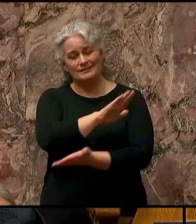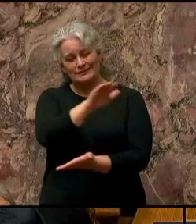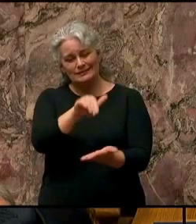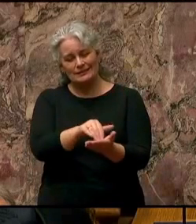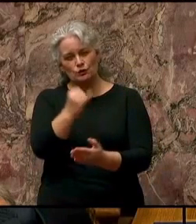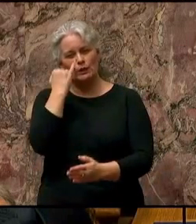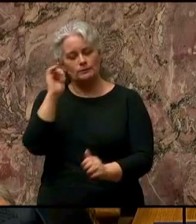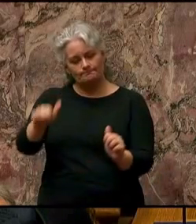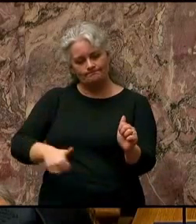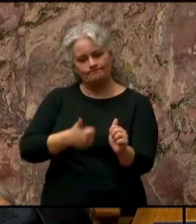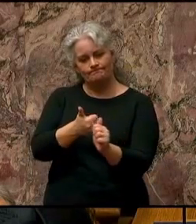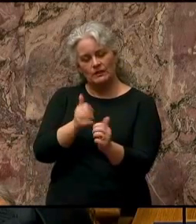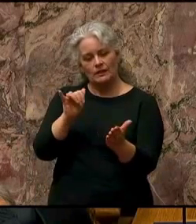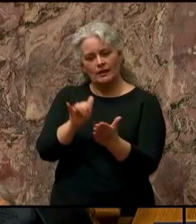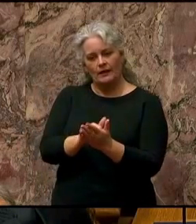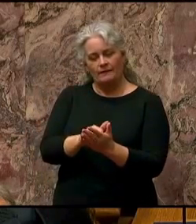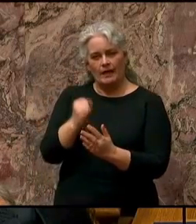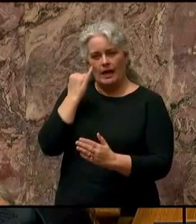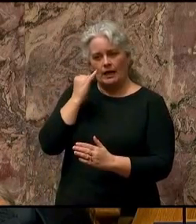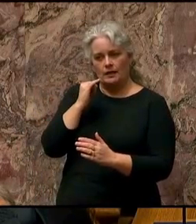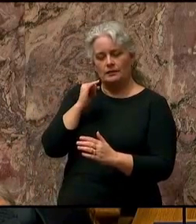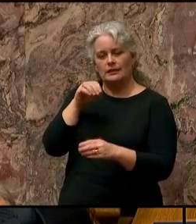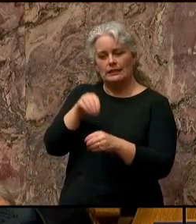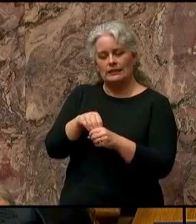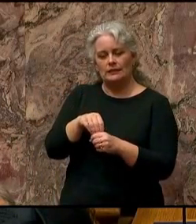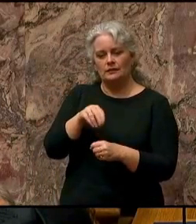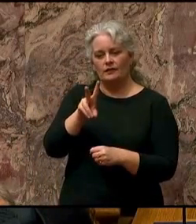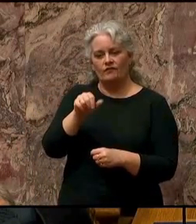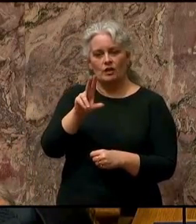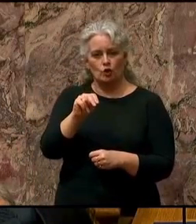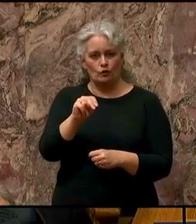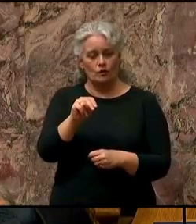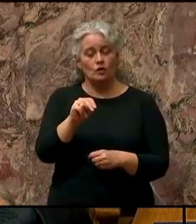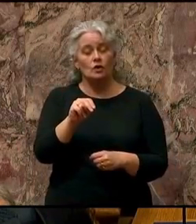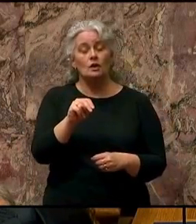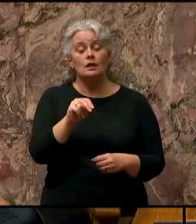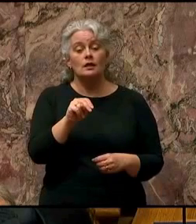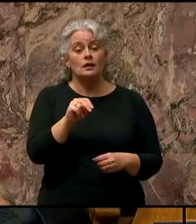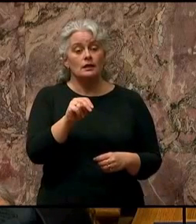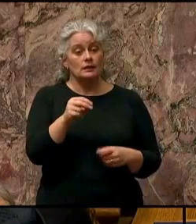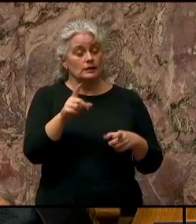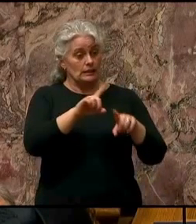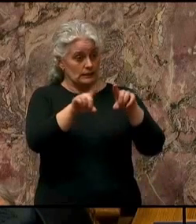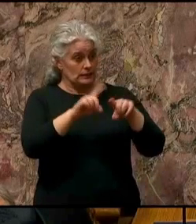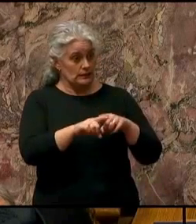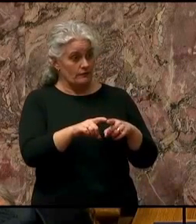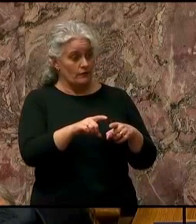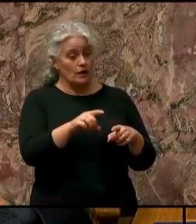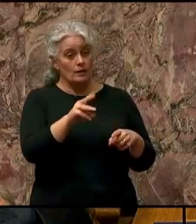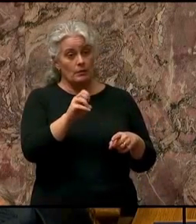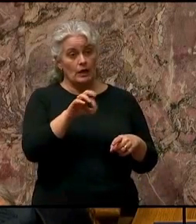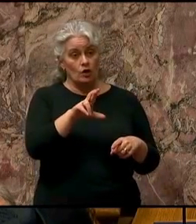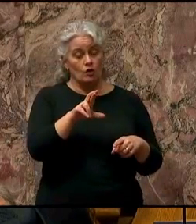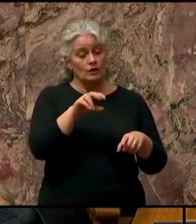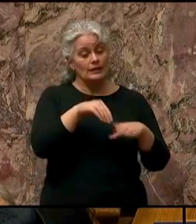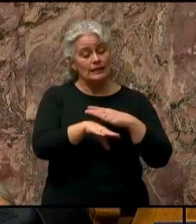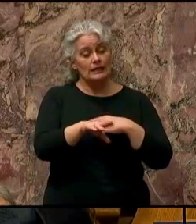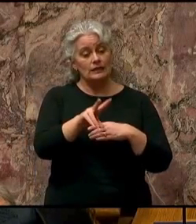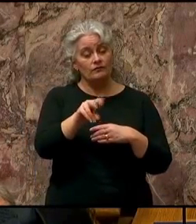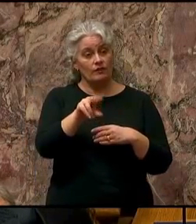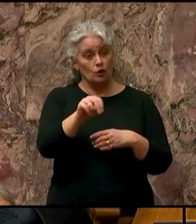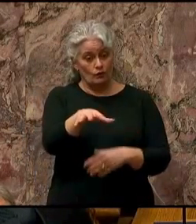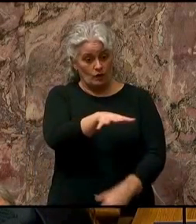behind the plebiscite in Metro Vancouver. The mayors of Metro Vancouver have developed a vision to ease traffic